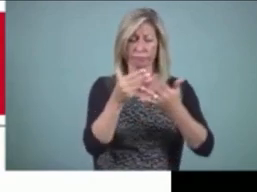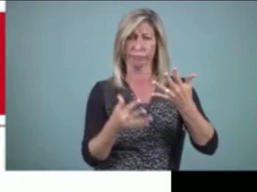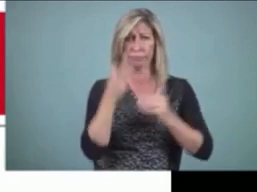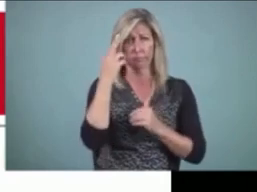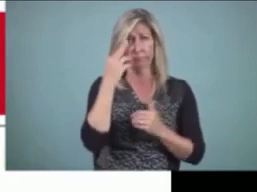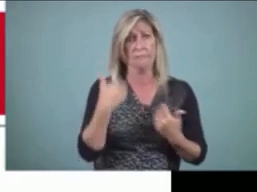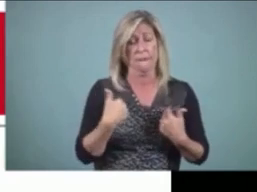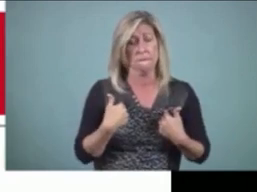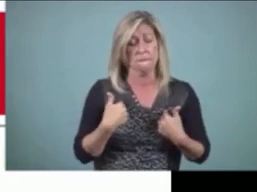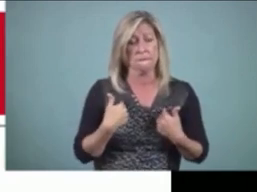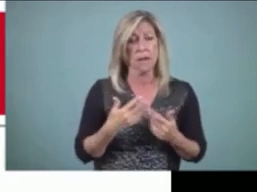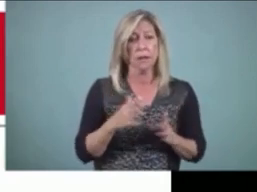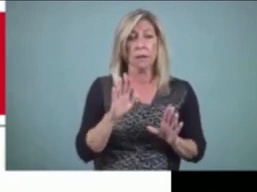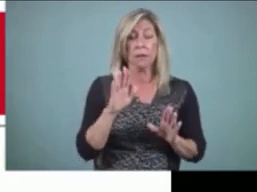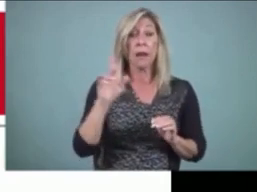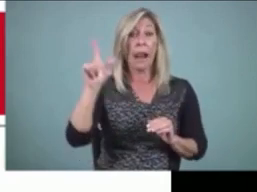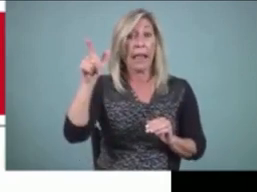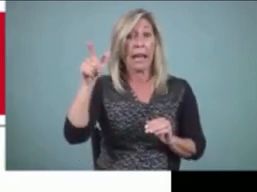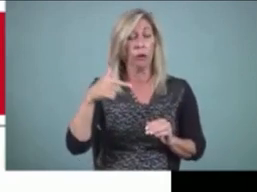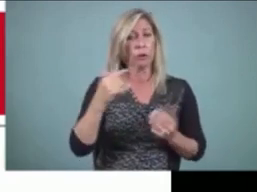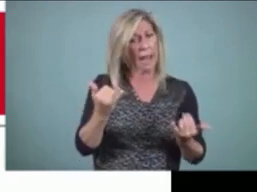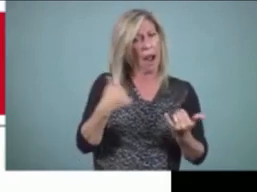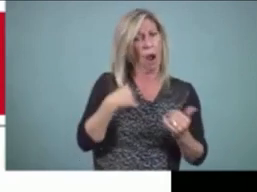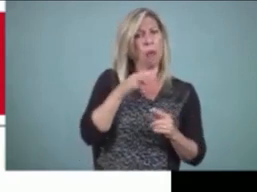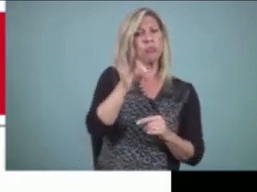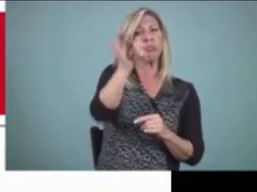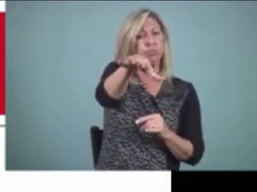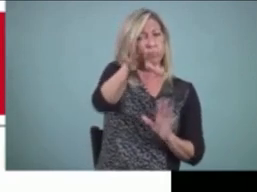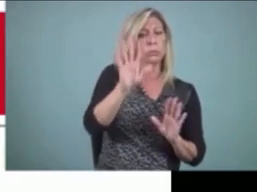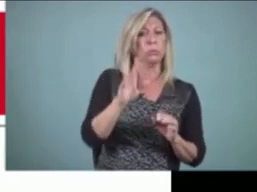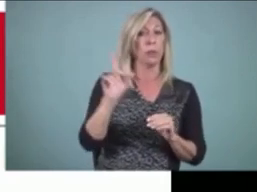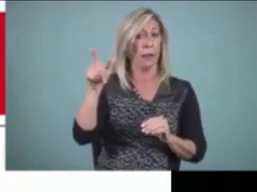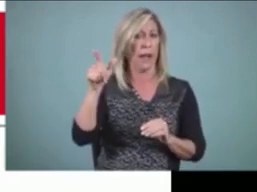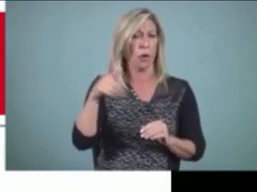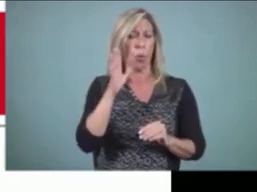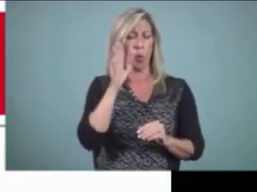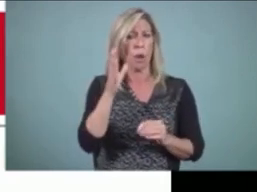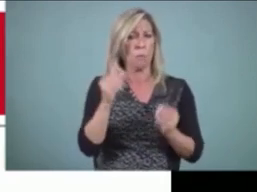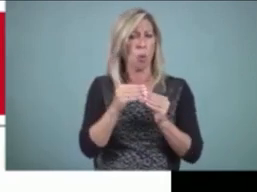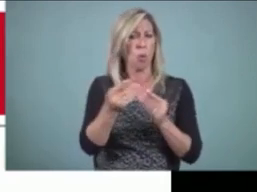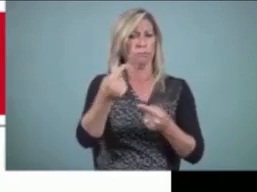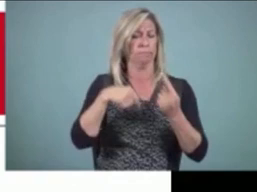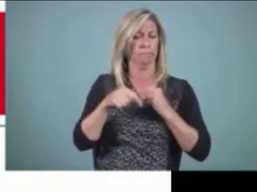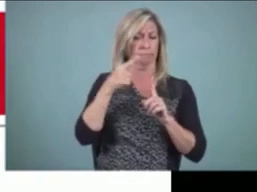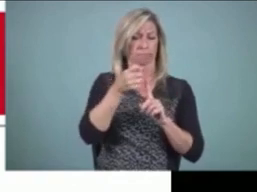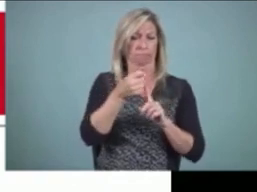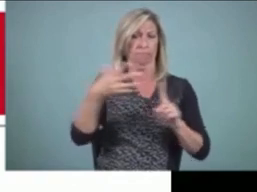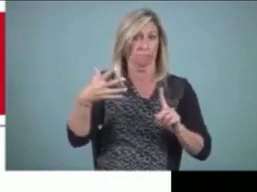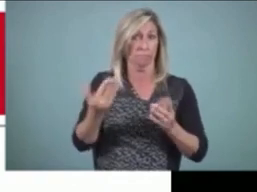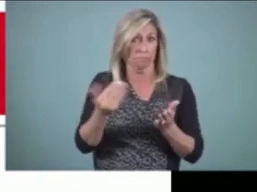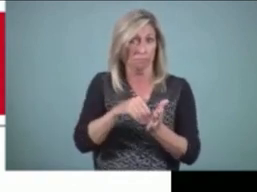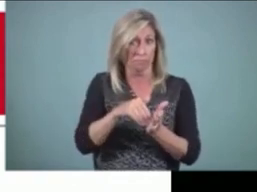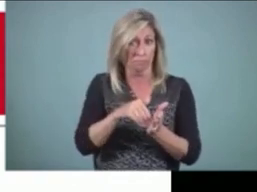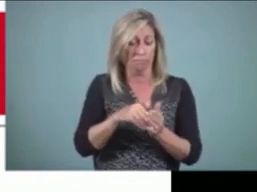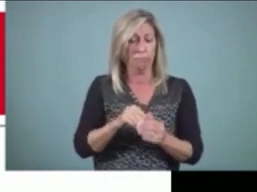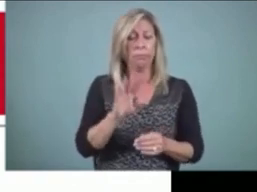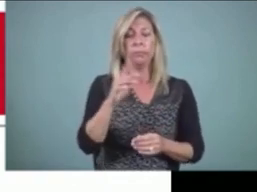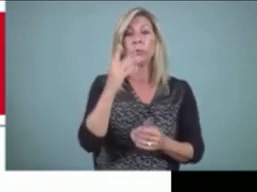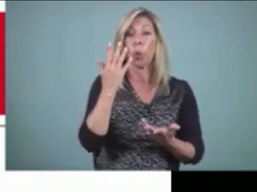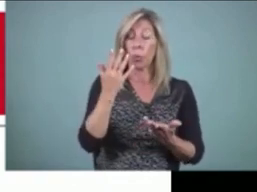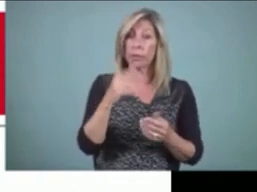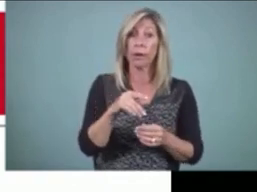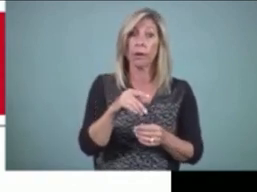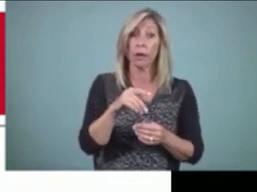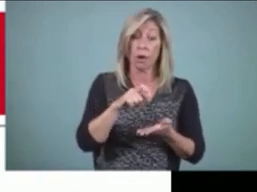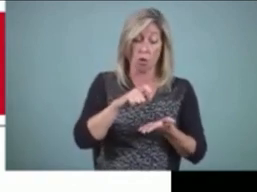plant into your minds at the beginning of this presentation. You can't write something you can't say. And by